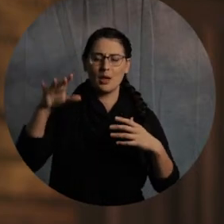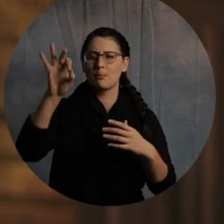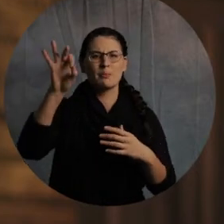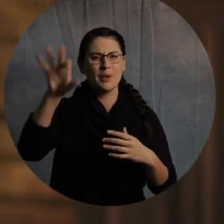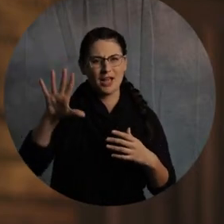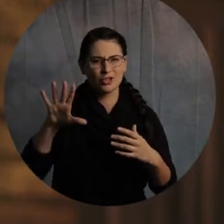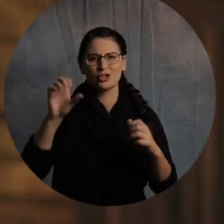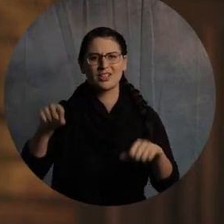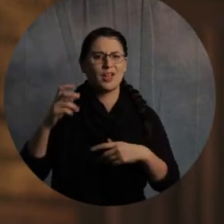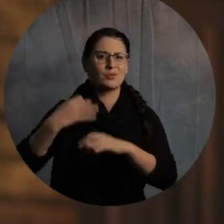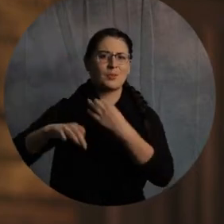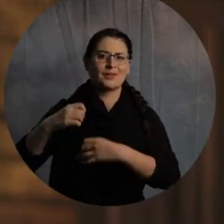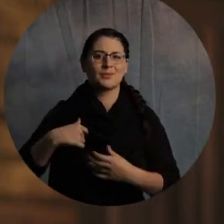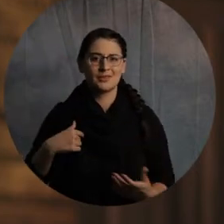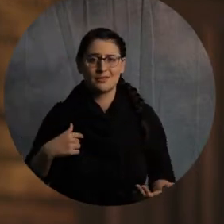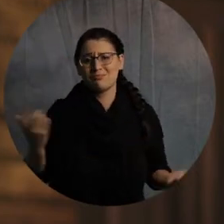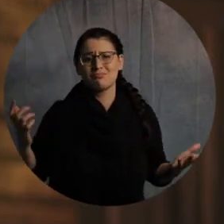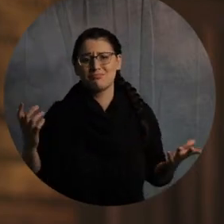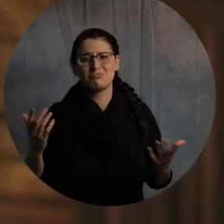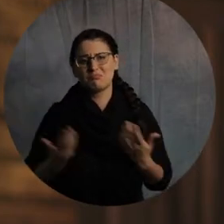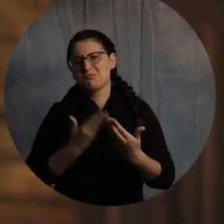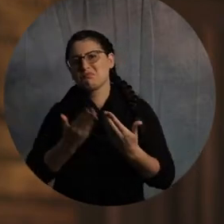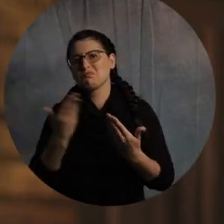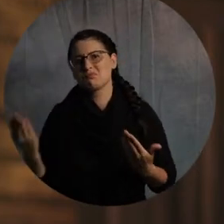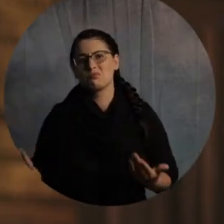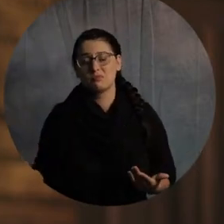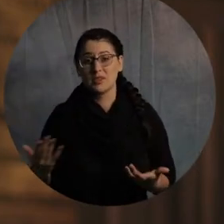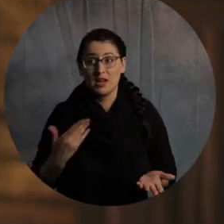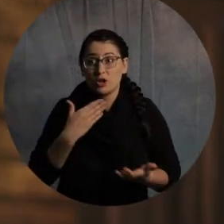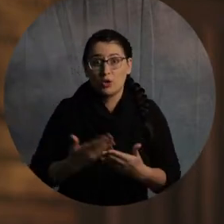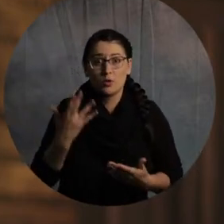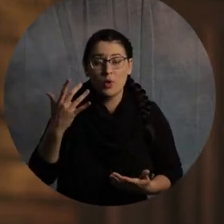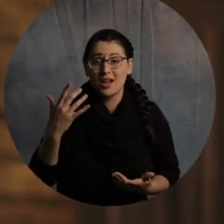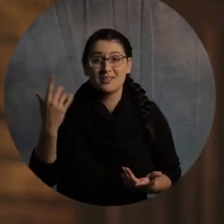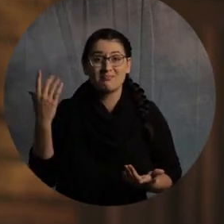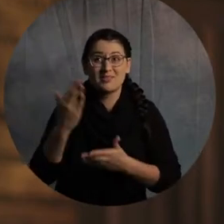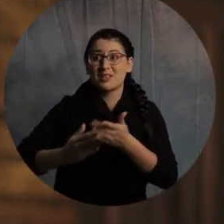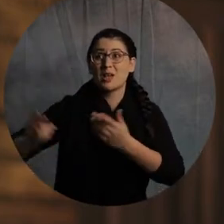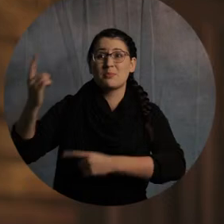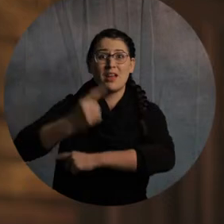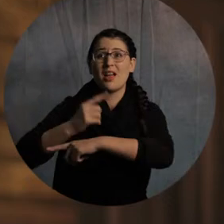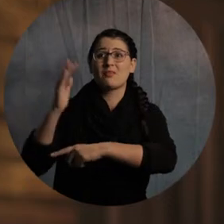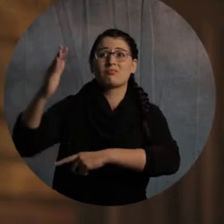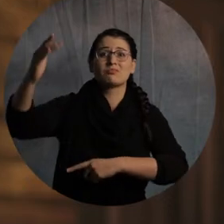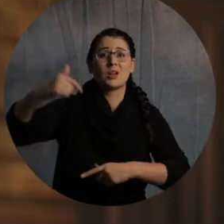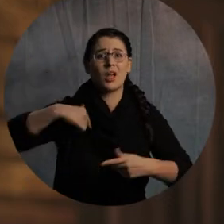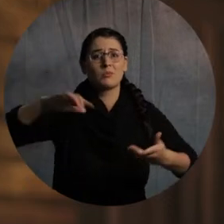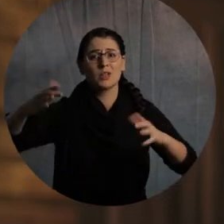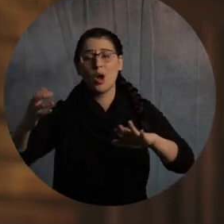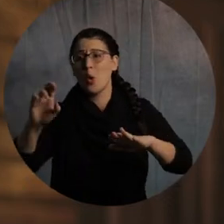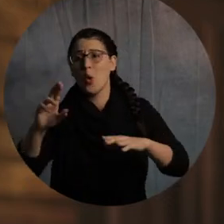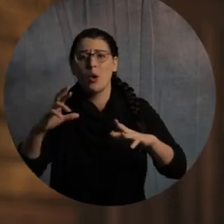so I'm very replaceable. And it's a good thing. Because I'm going to die one day. Or I'm going to retire and move to the beach. All right. So